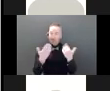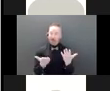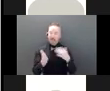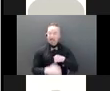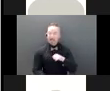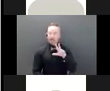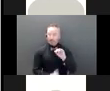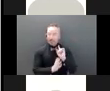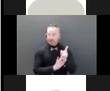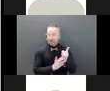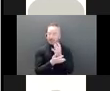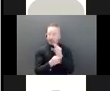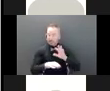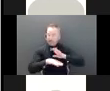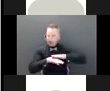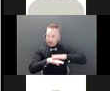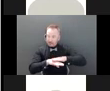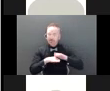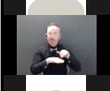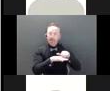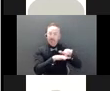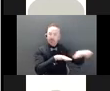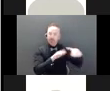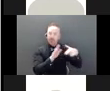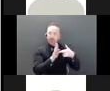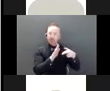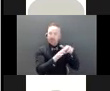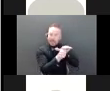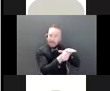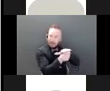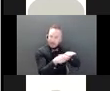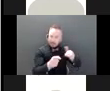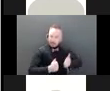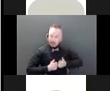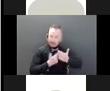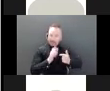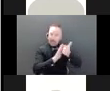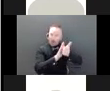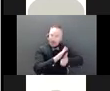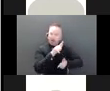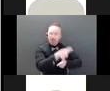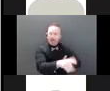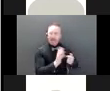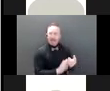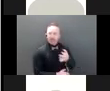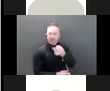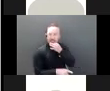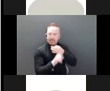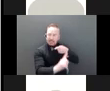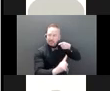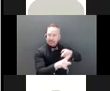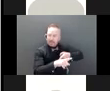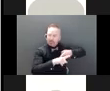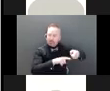lawyer within the region that you live that can, that has the expertise within the area of law that you're looking for.